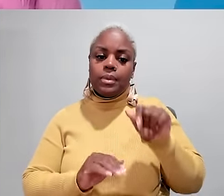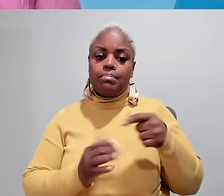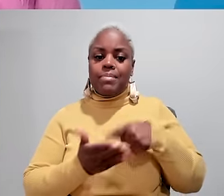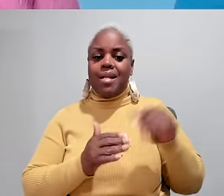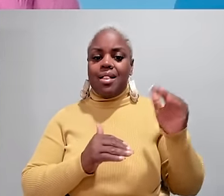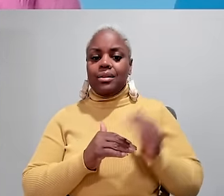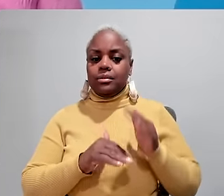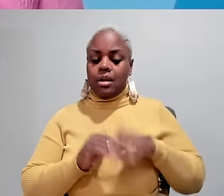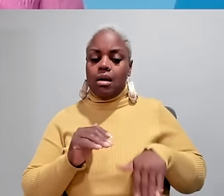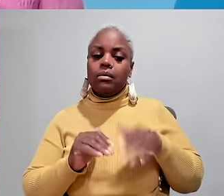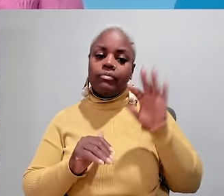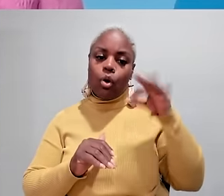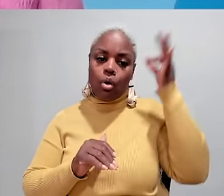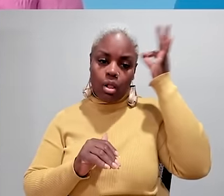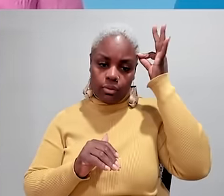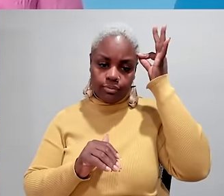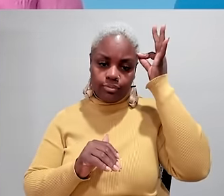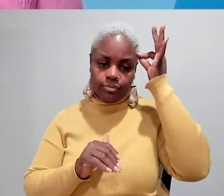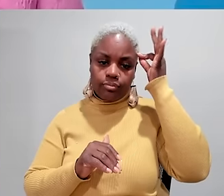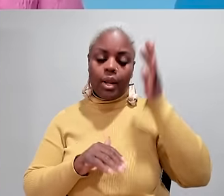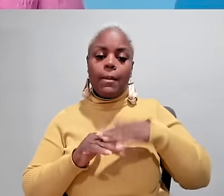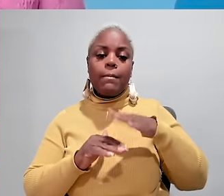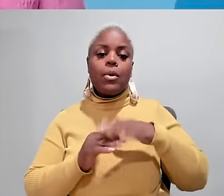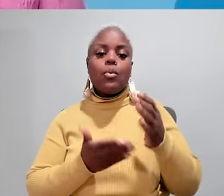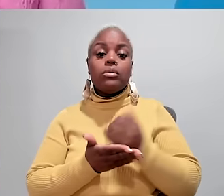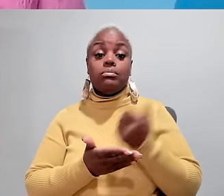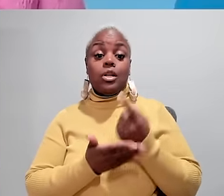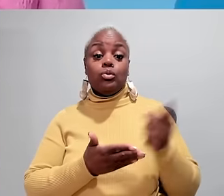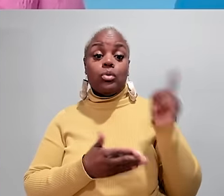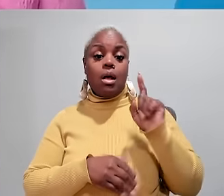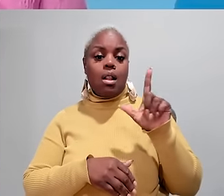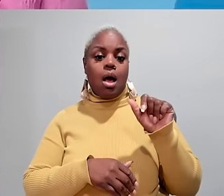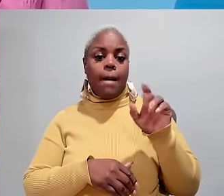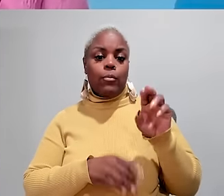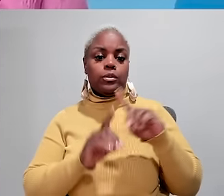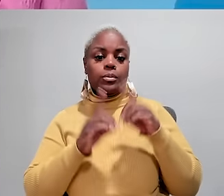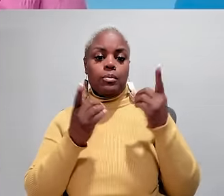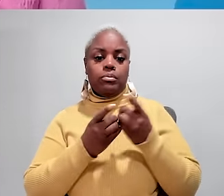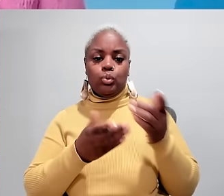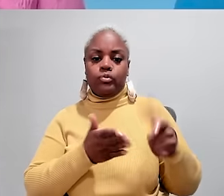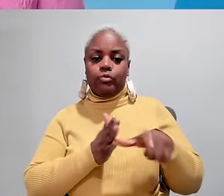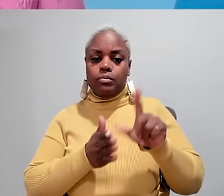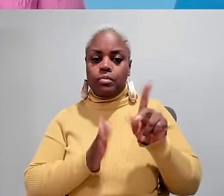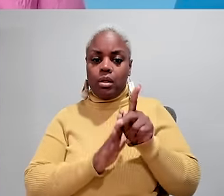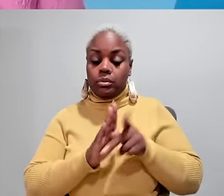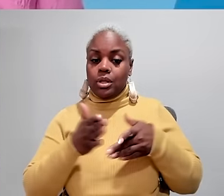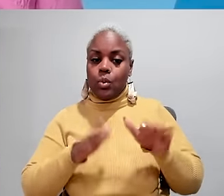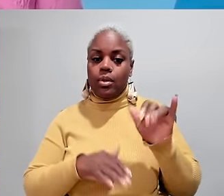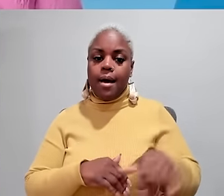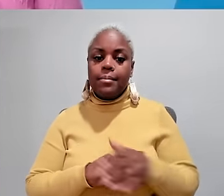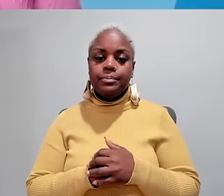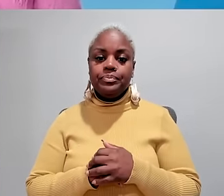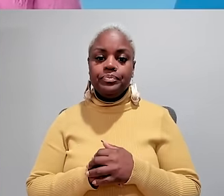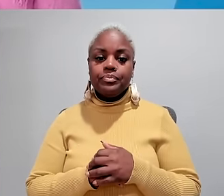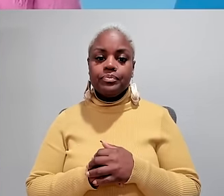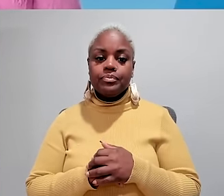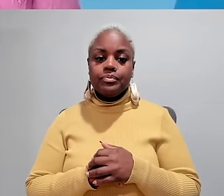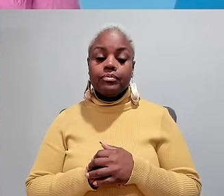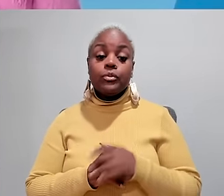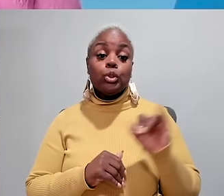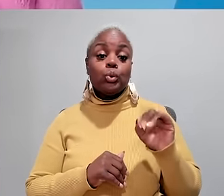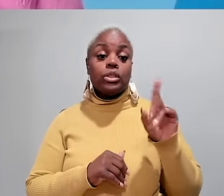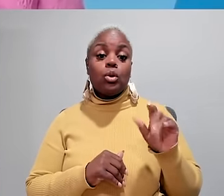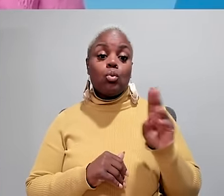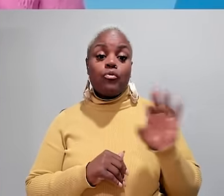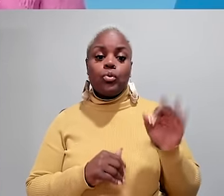a job, and some with intellectual and developmental disabilities are paid less than the federal minimum wage. Last week, the Labor Department said